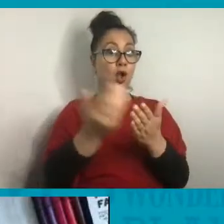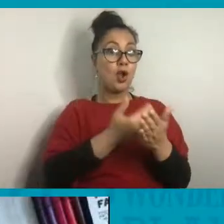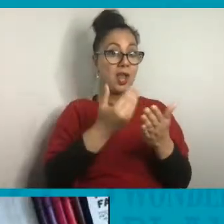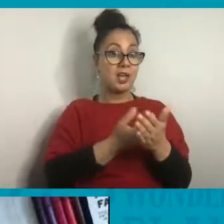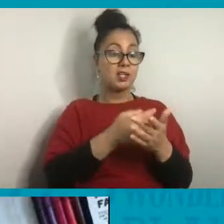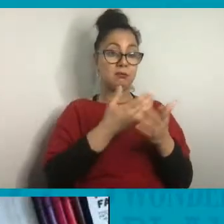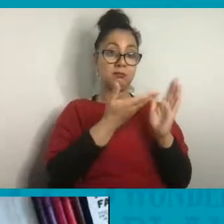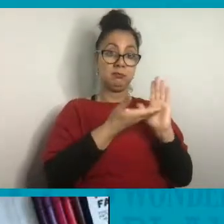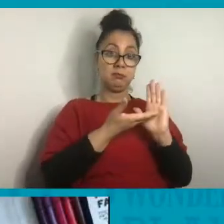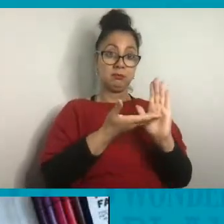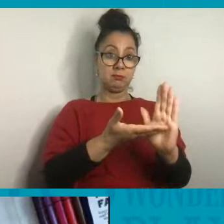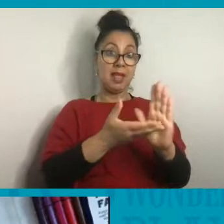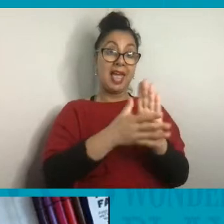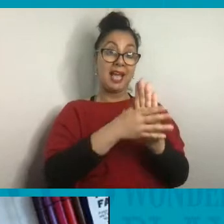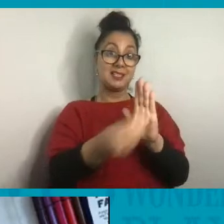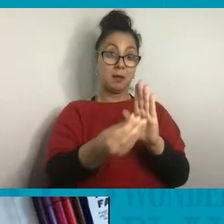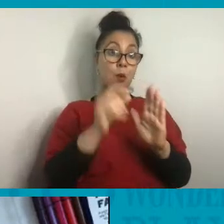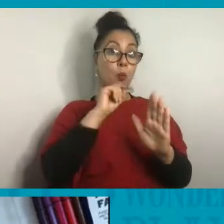be making today.